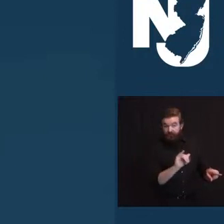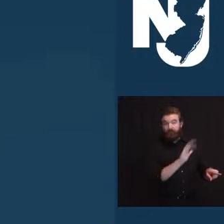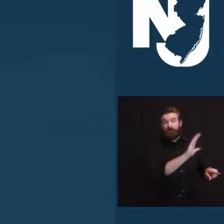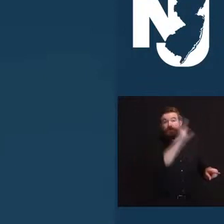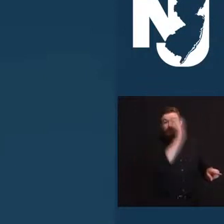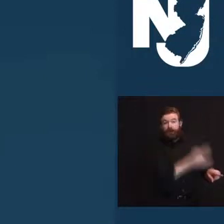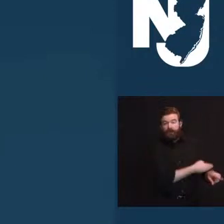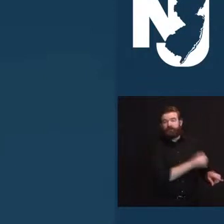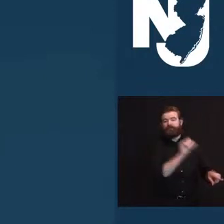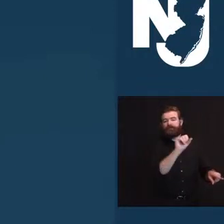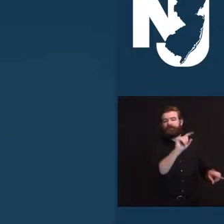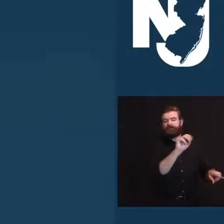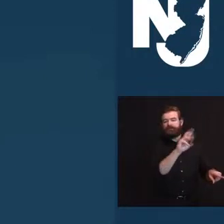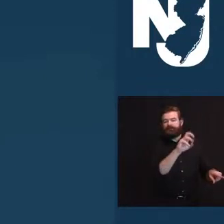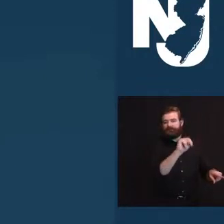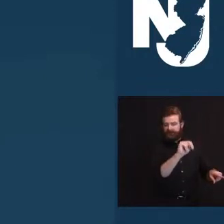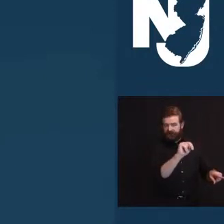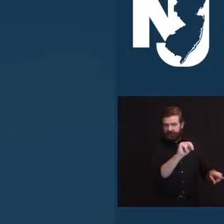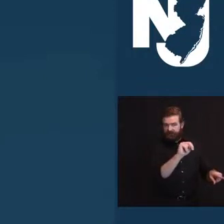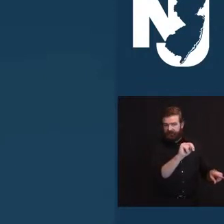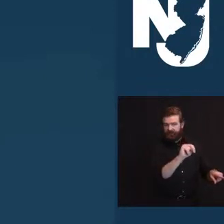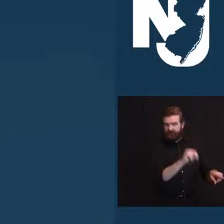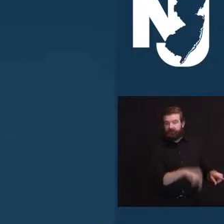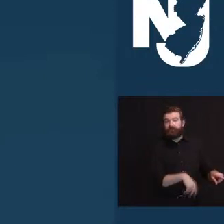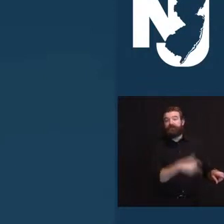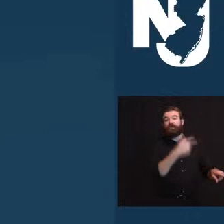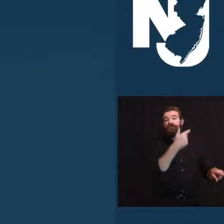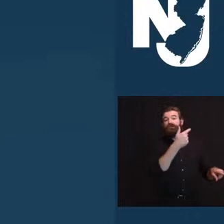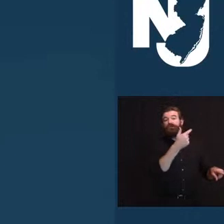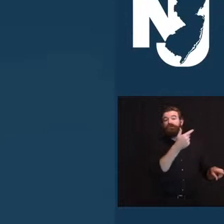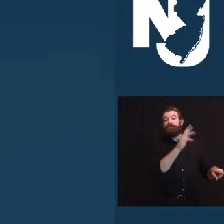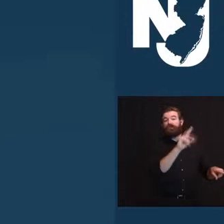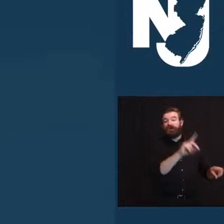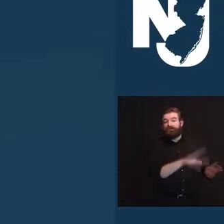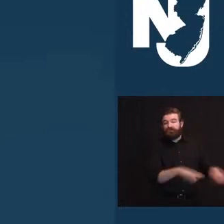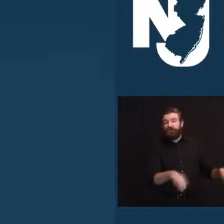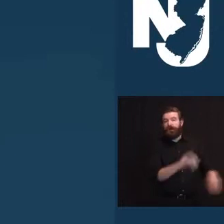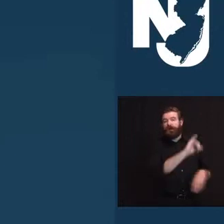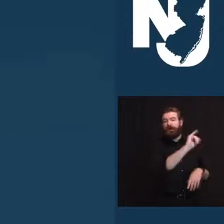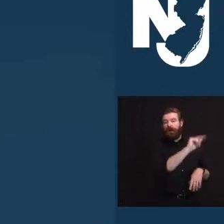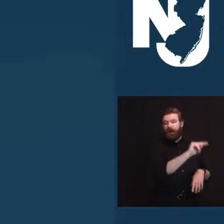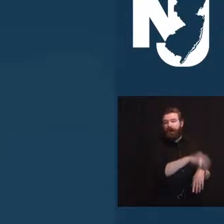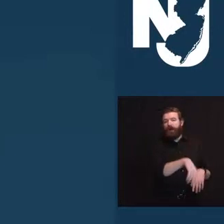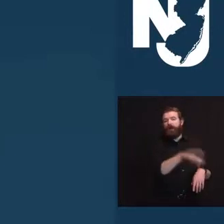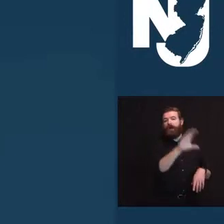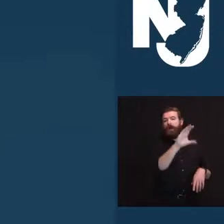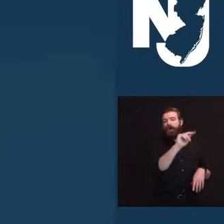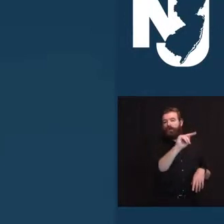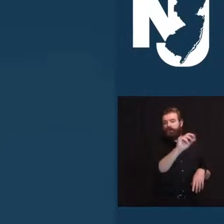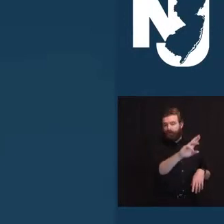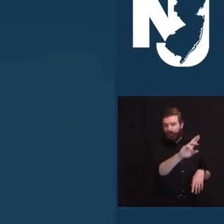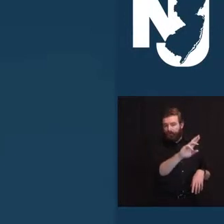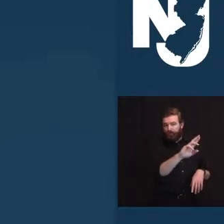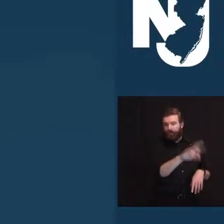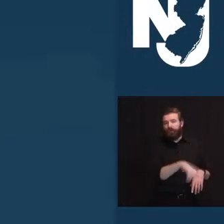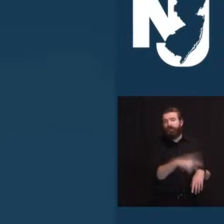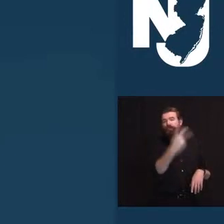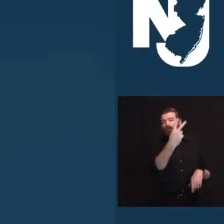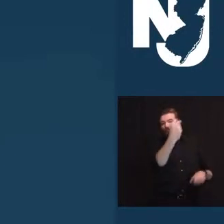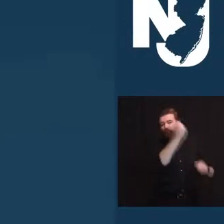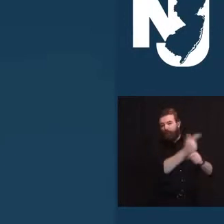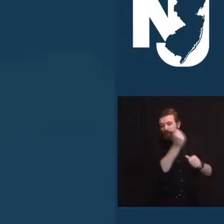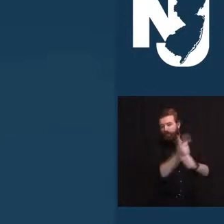his grandsons Connor and Ian, his brothers Jim and David, and numerous nieces, nephews, and friends. I mentioned I spoke to his daughter, Kathy.